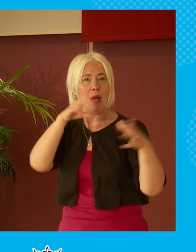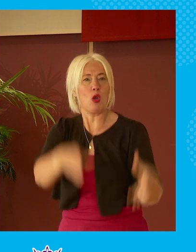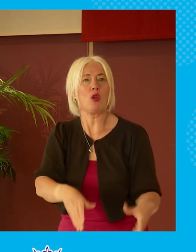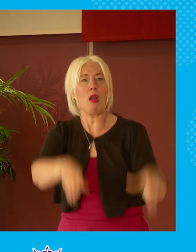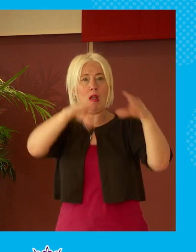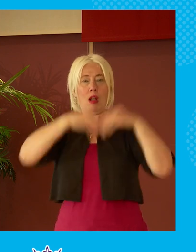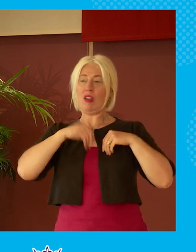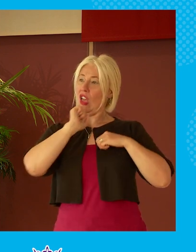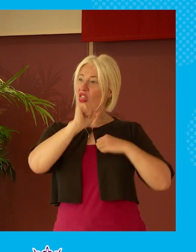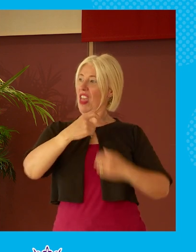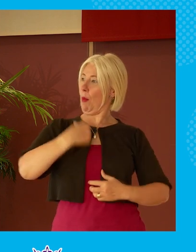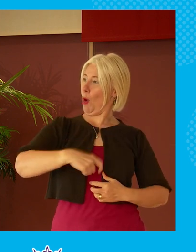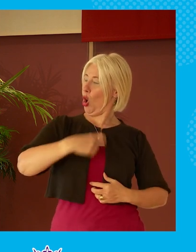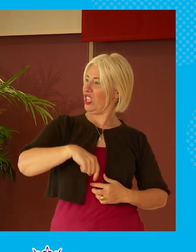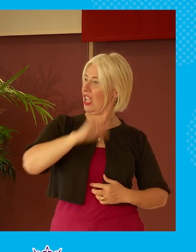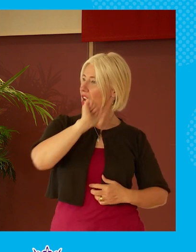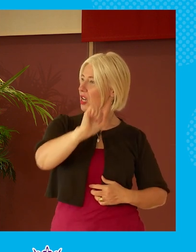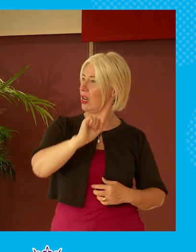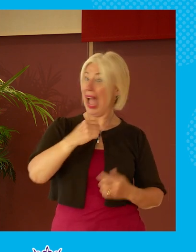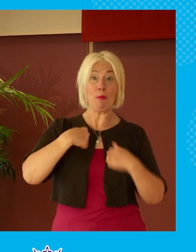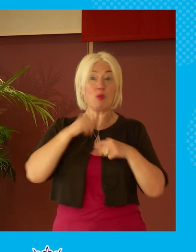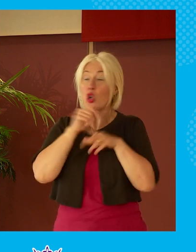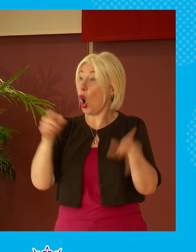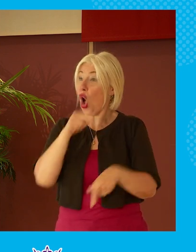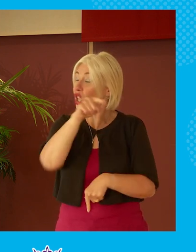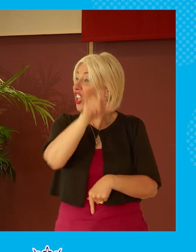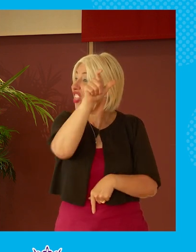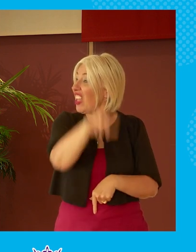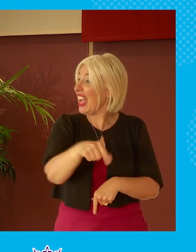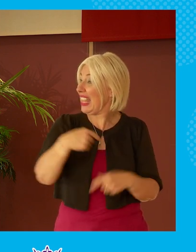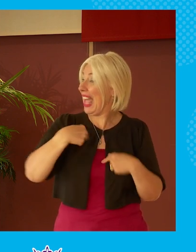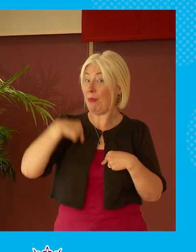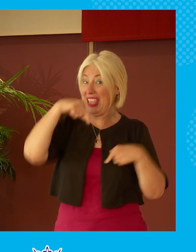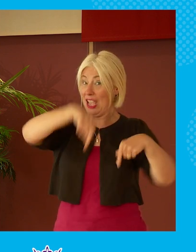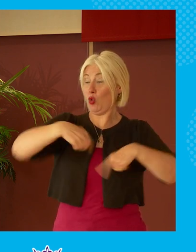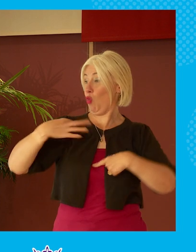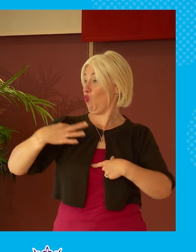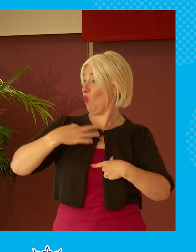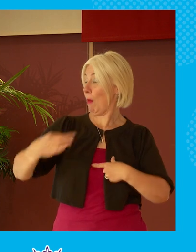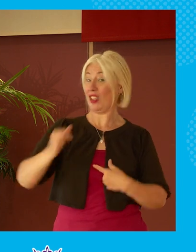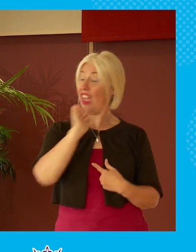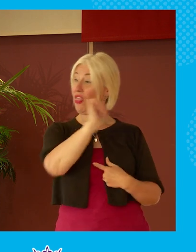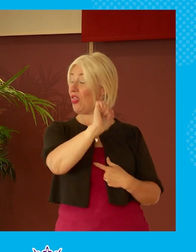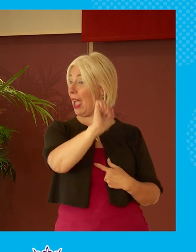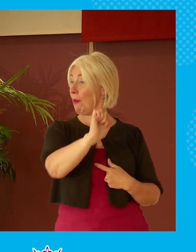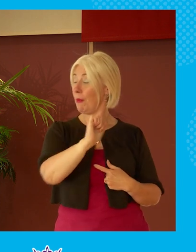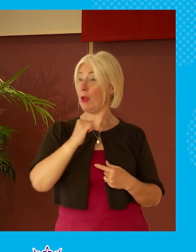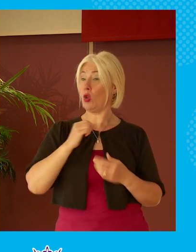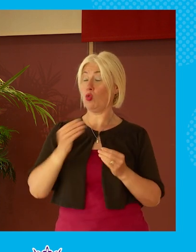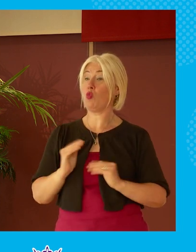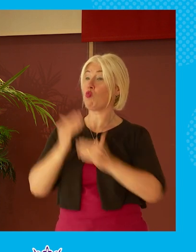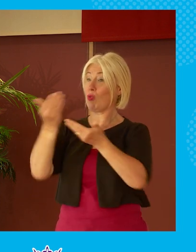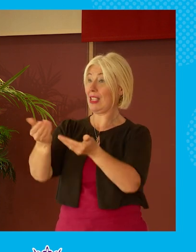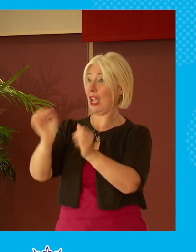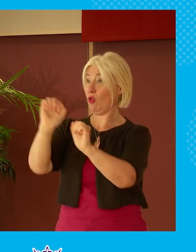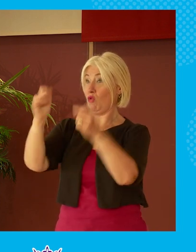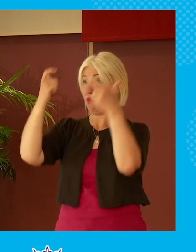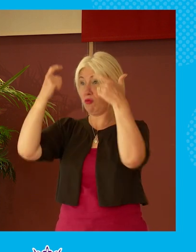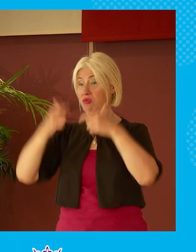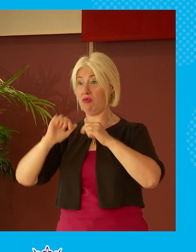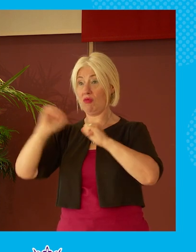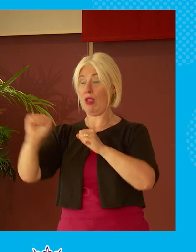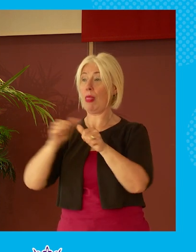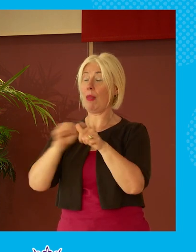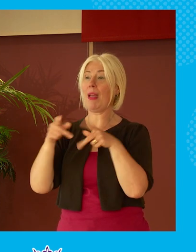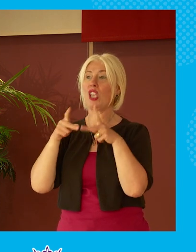persona and be the client we're not the client we're there to represent clients and to present a case in the best possible way and it bothers